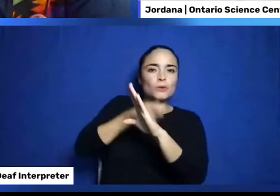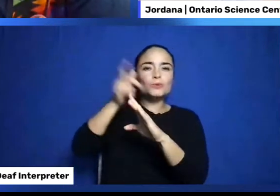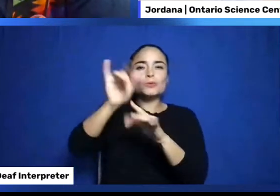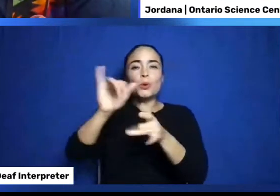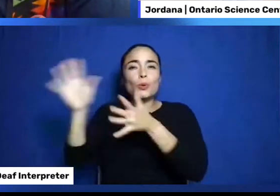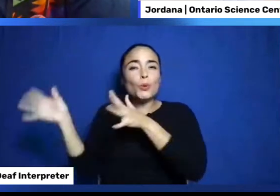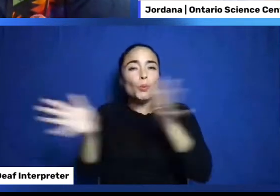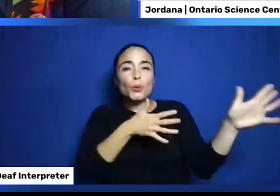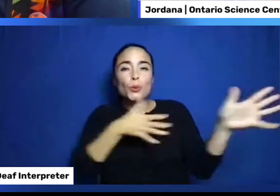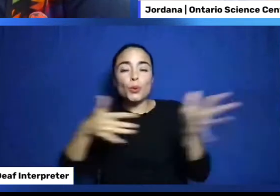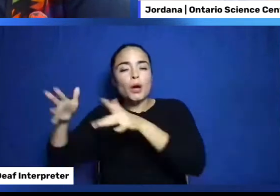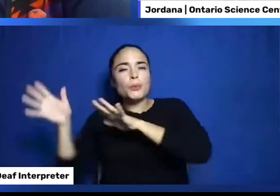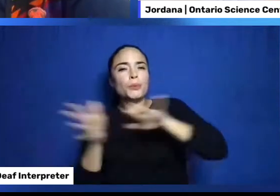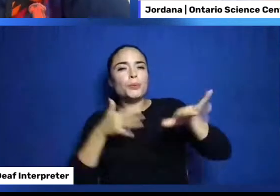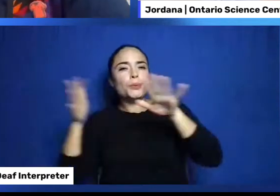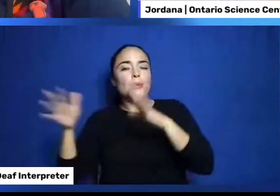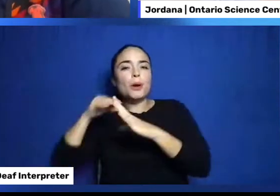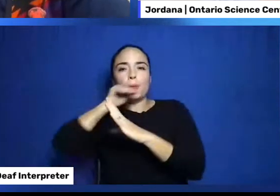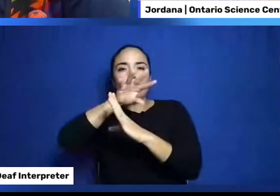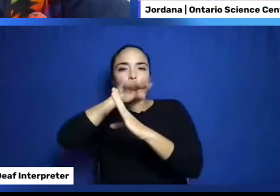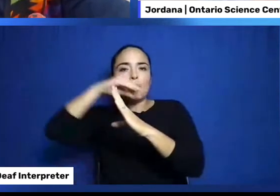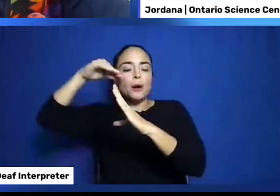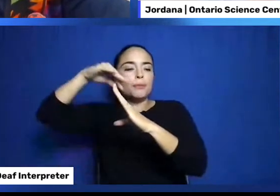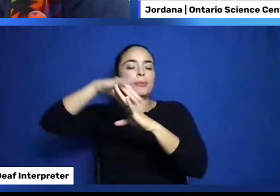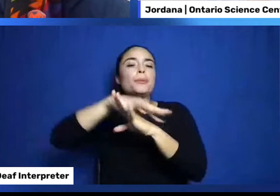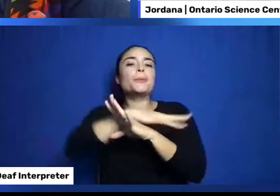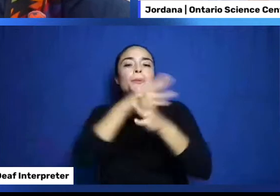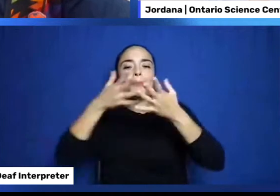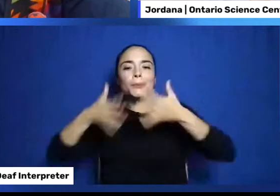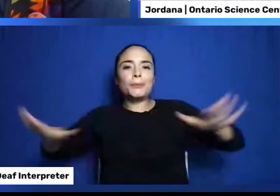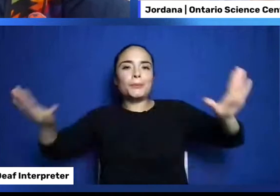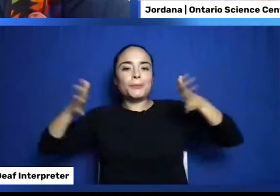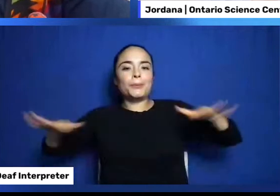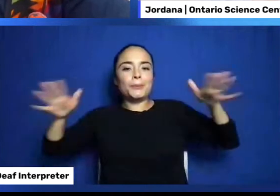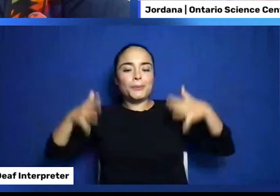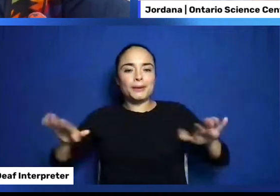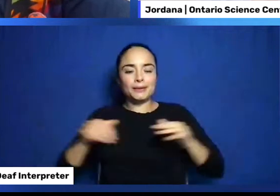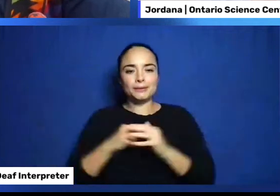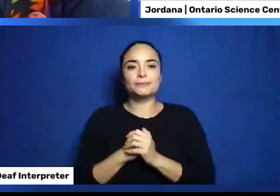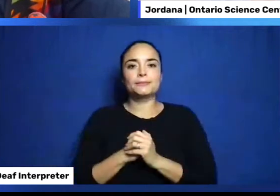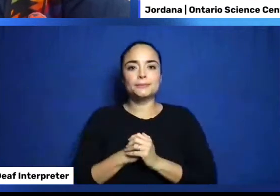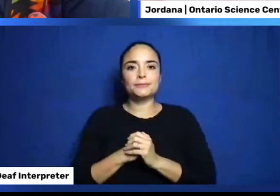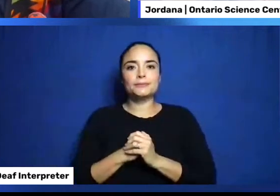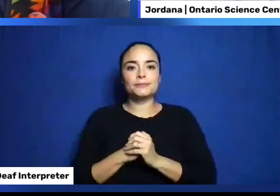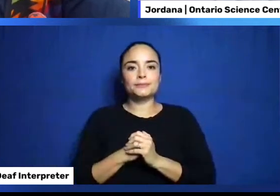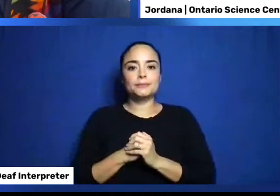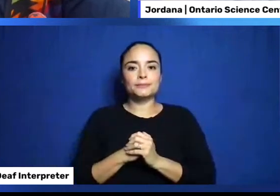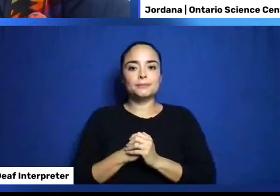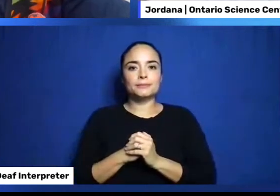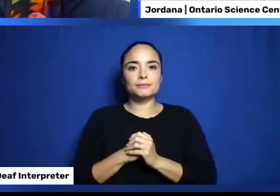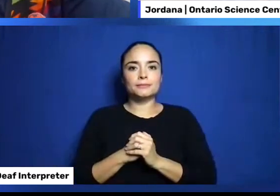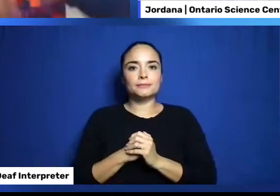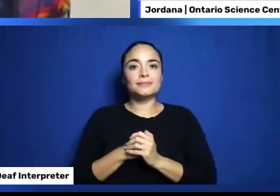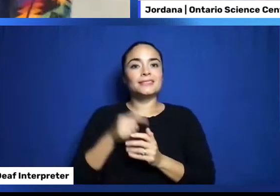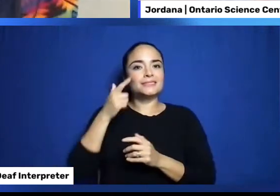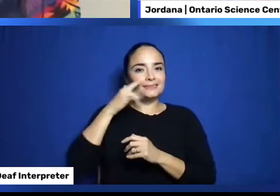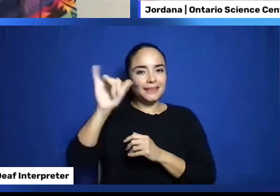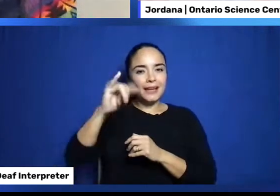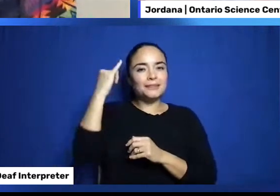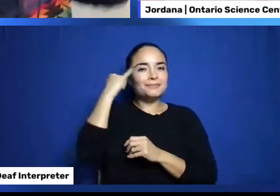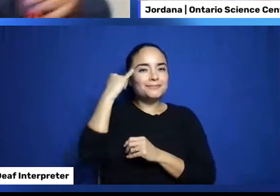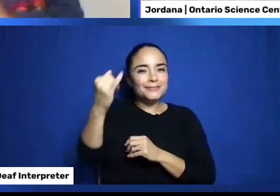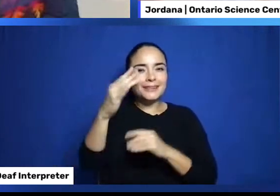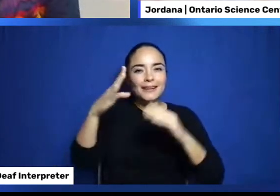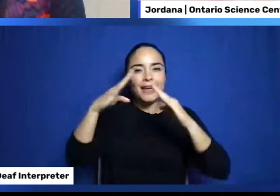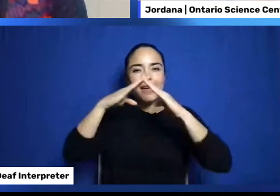Off of the teepee. Ah. That makes sense. I guess it's kind of like what you were talking about with the roof before. Right? It kind of slides down. And the